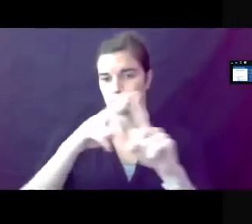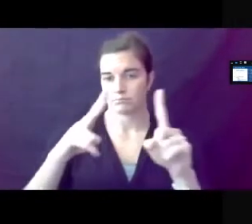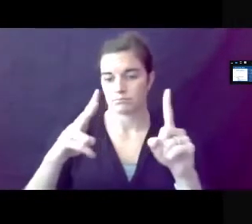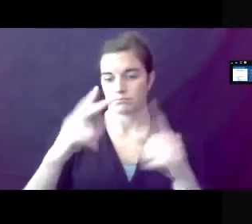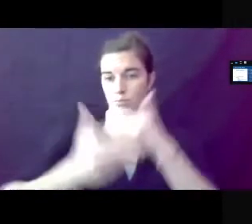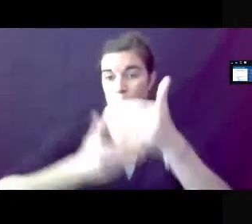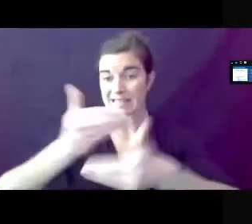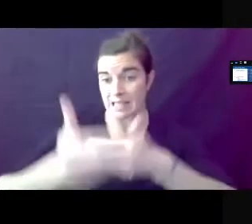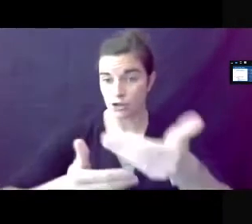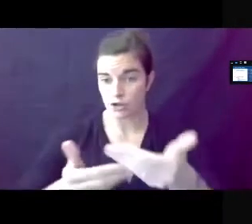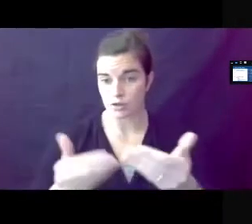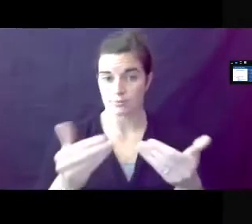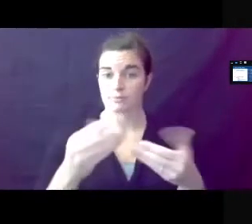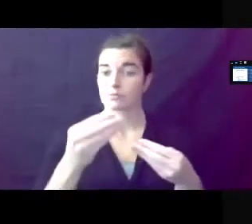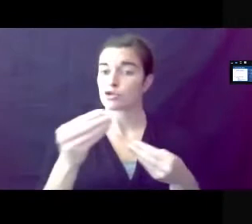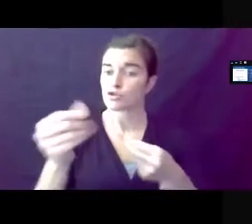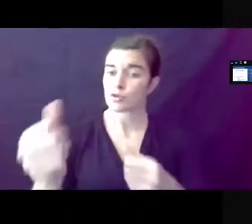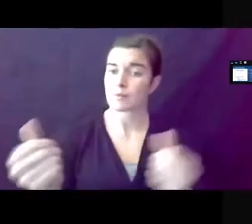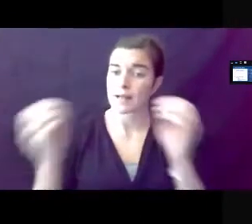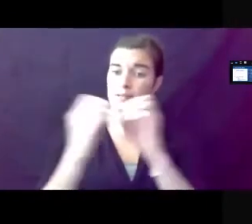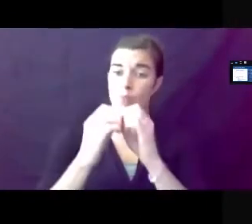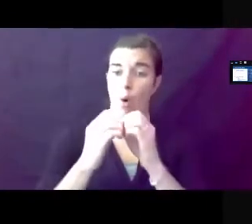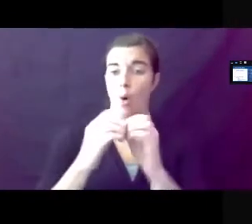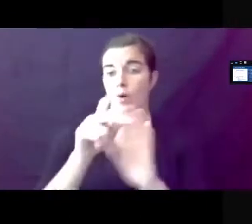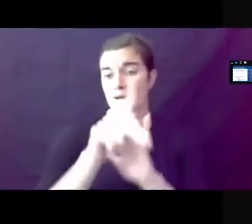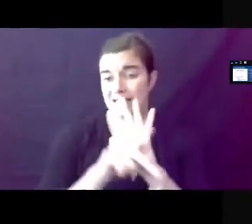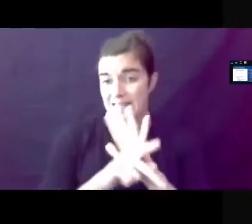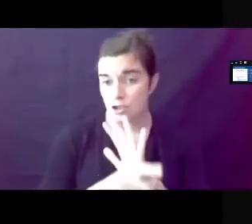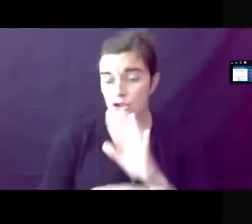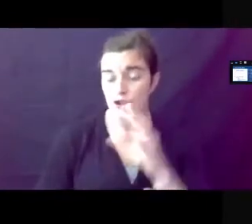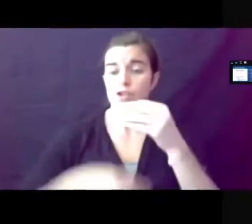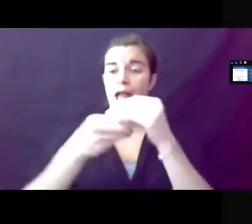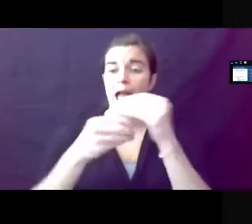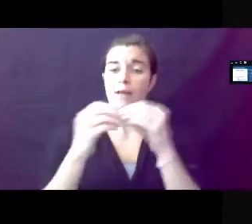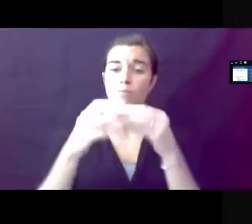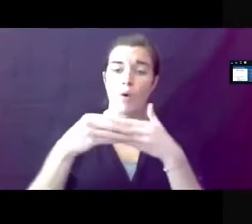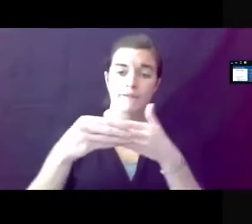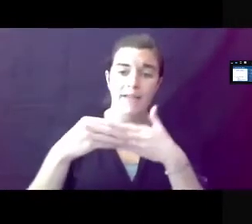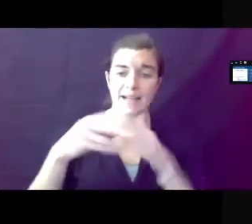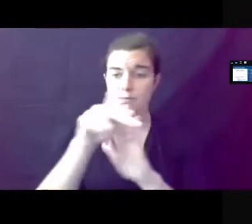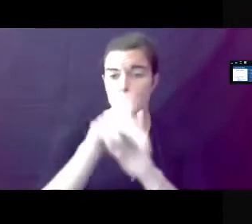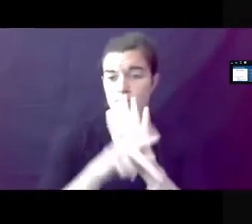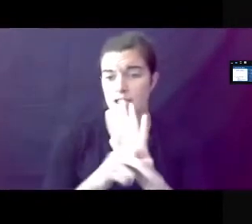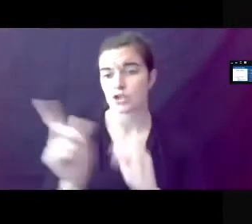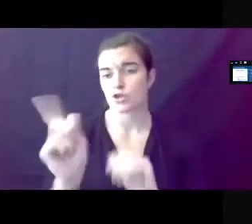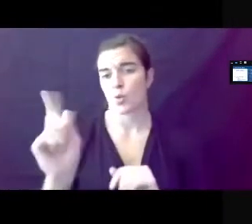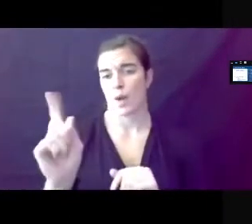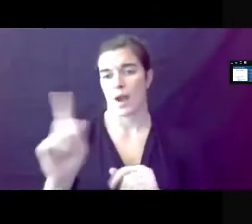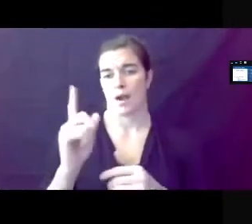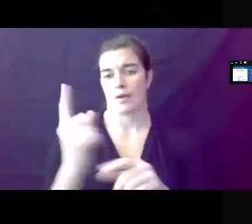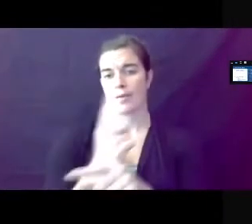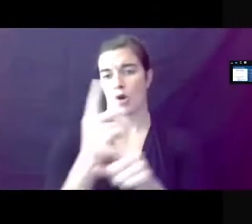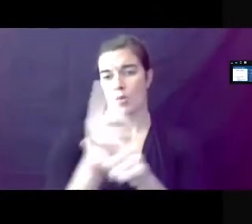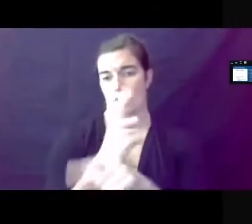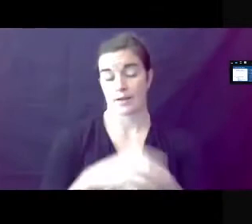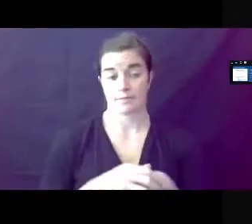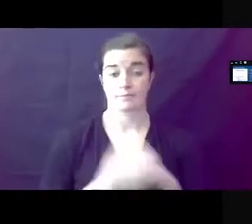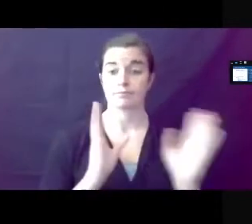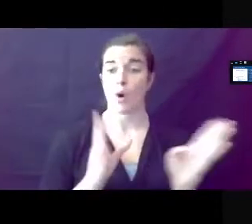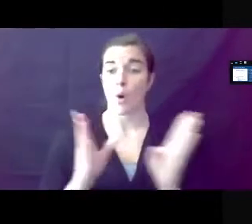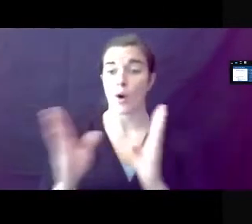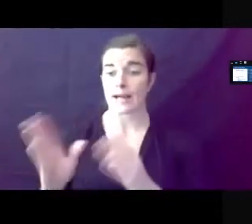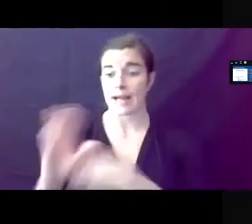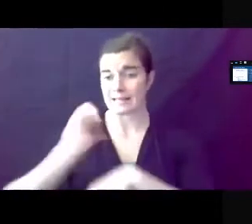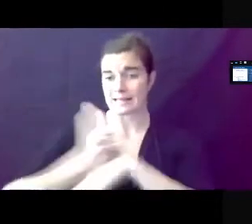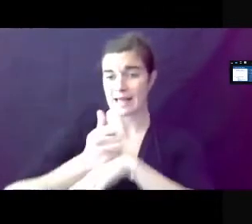It streamlines existing review procedures and adds more flexible procedures where appropriate. It's organized into five